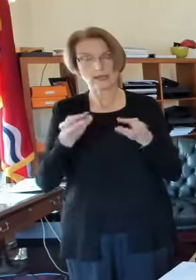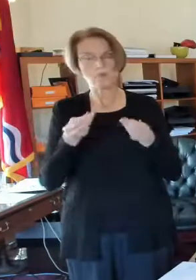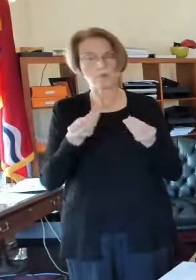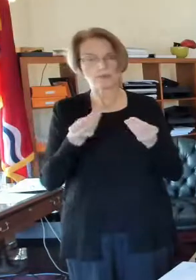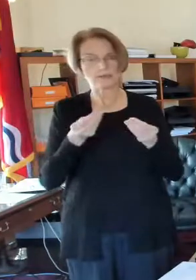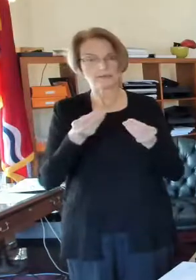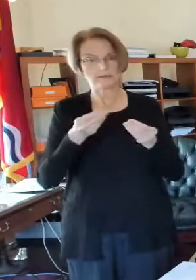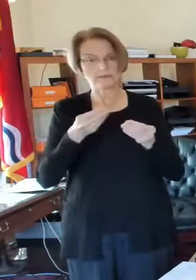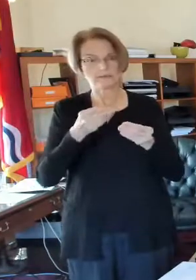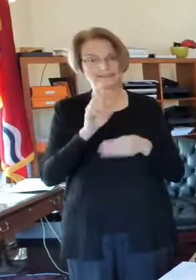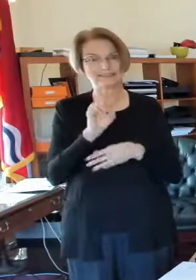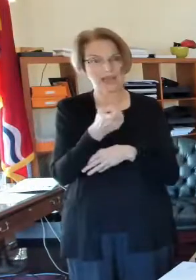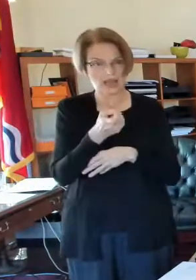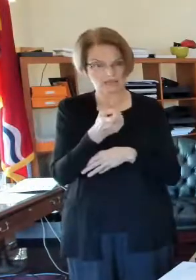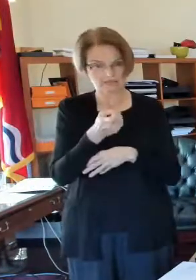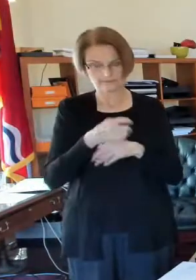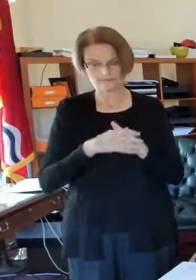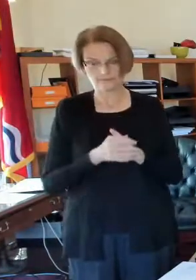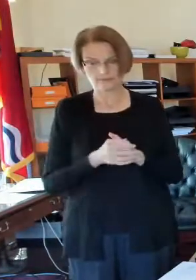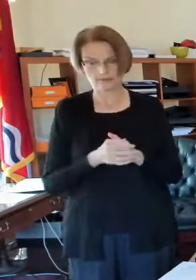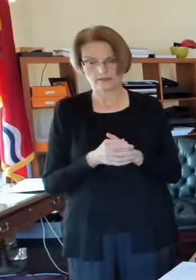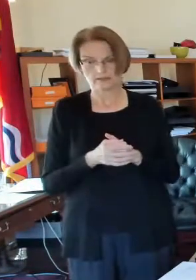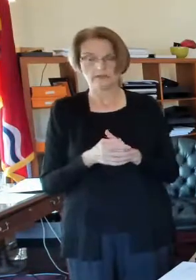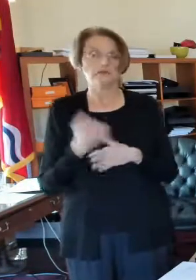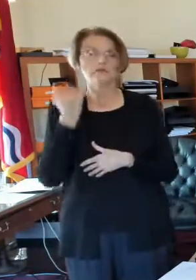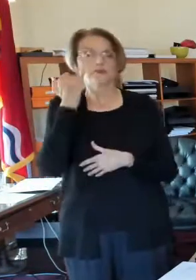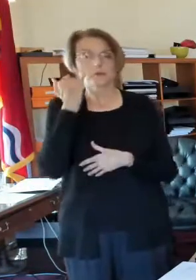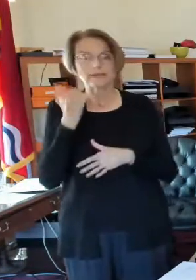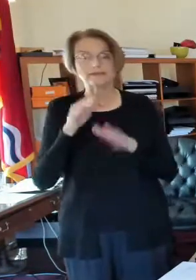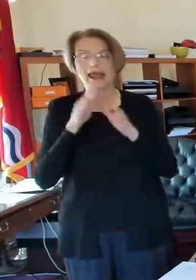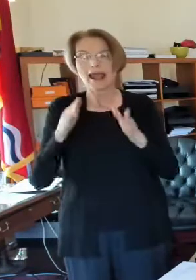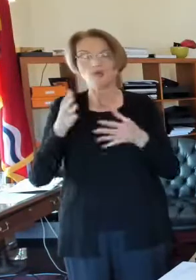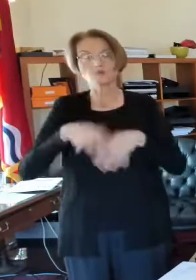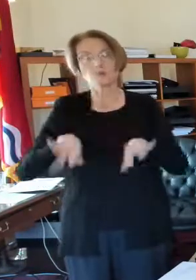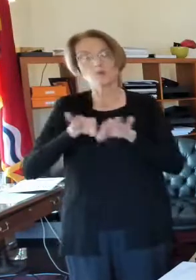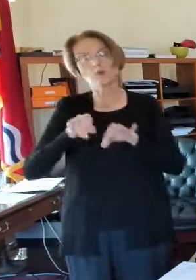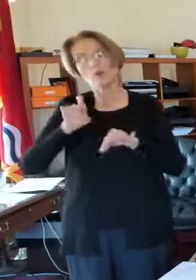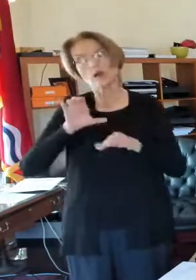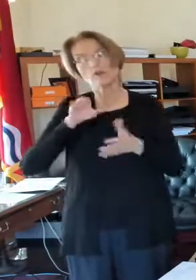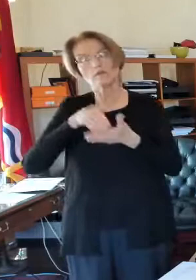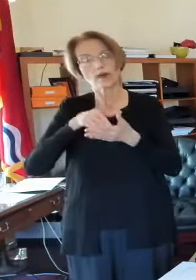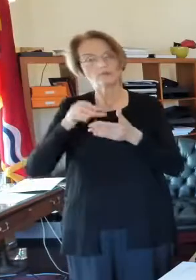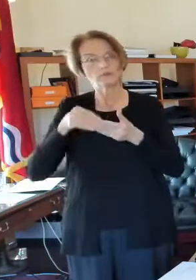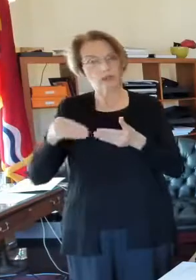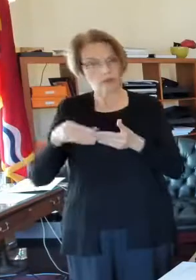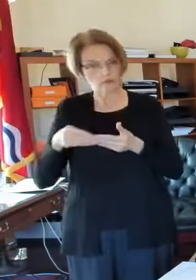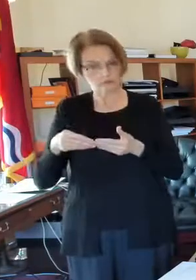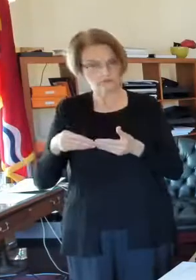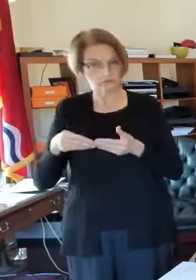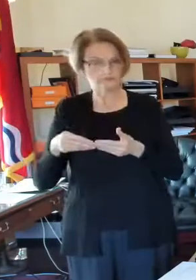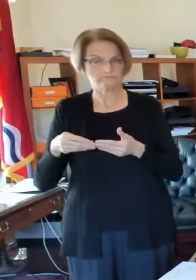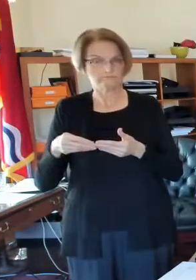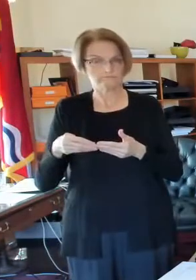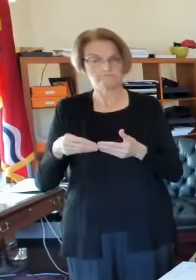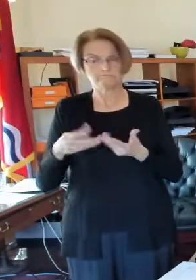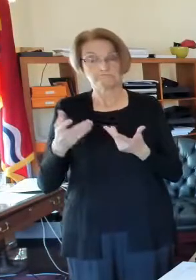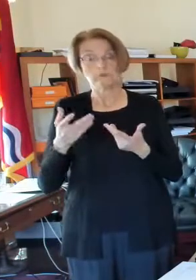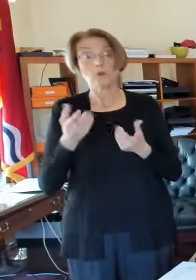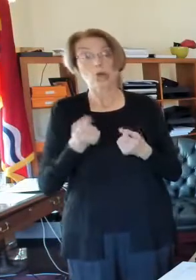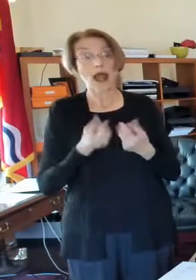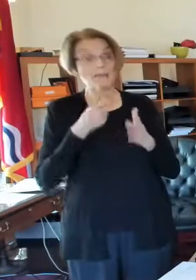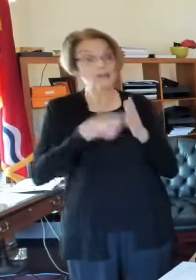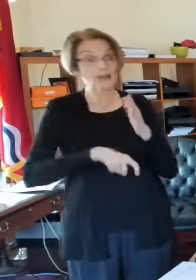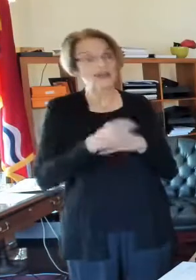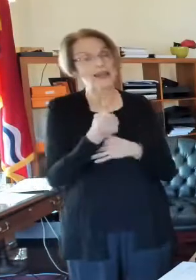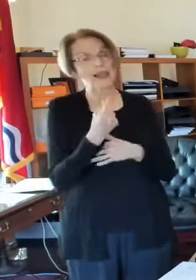taxes. And so, for a house that's worth $100,000, that's about $11 a year.